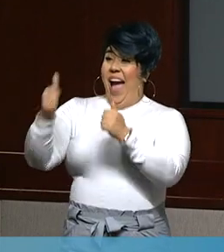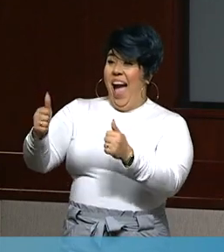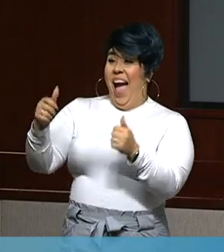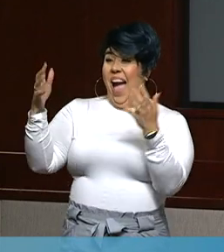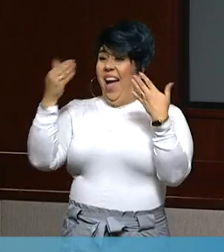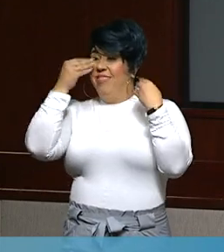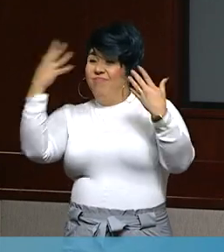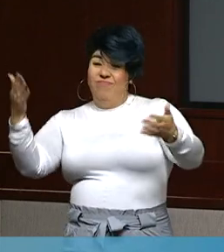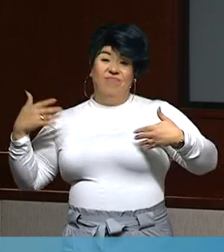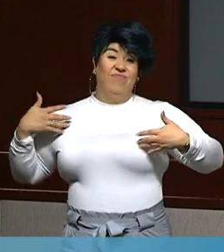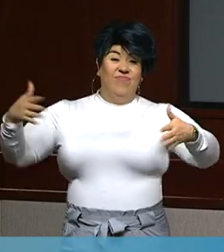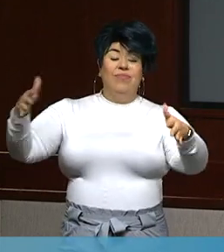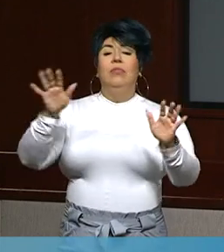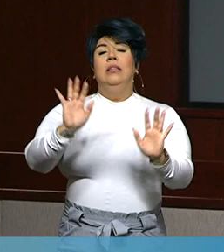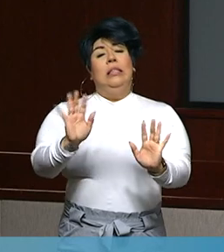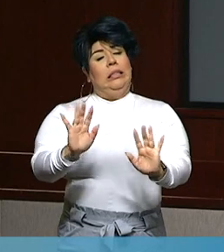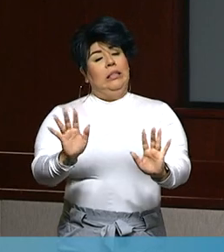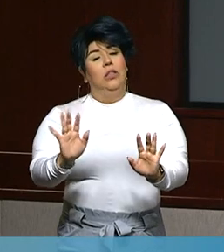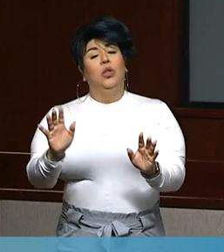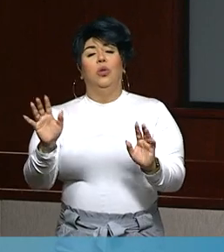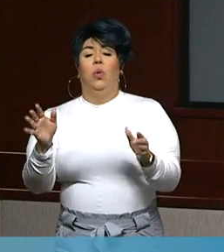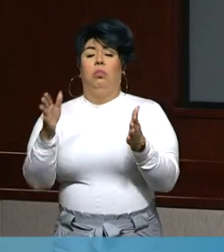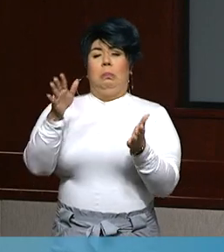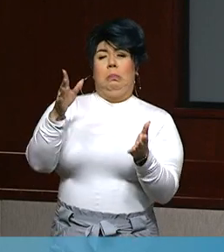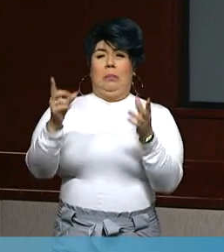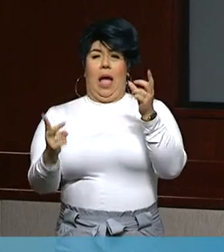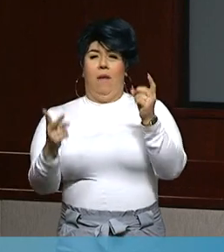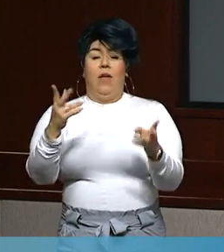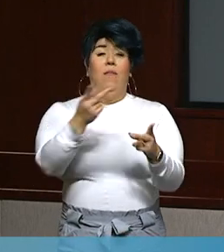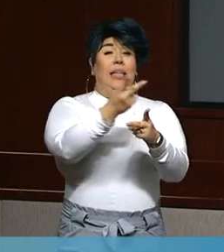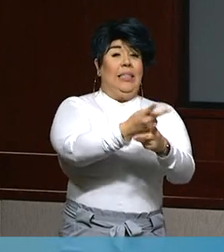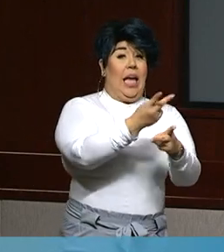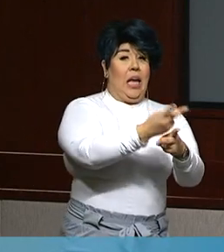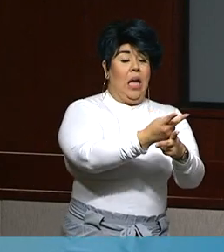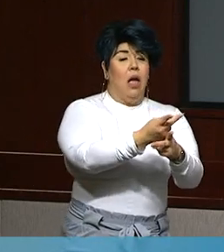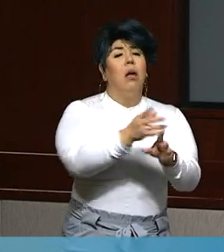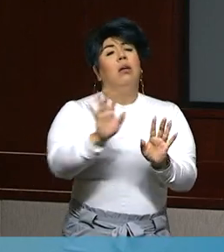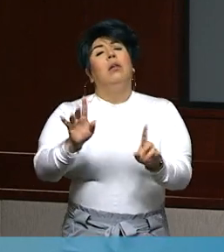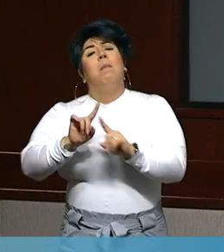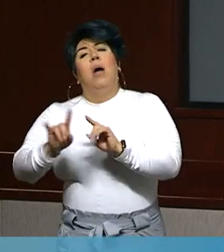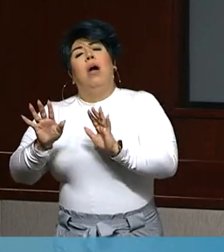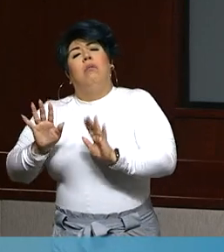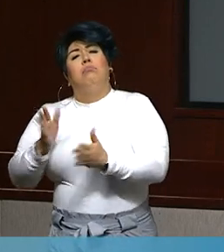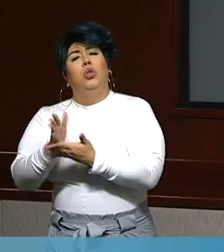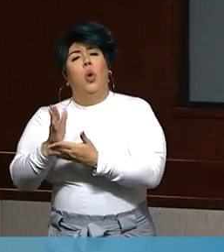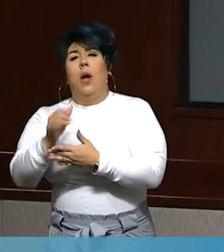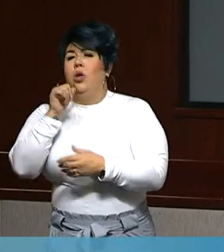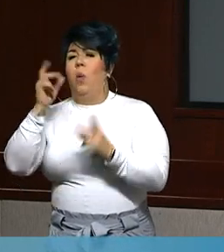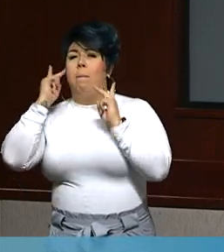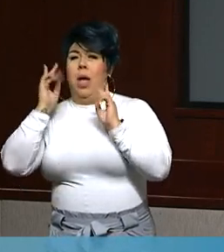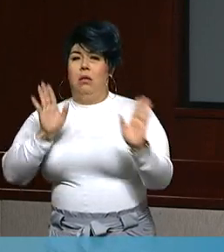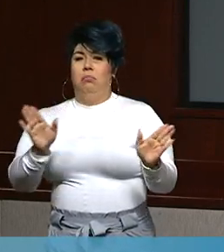mentality that we're all overrunning hospitals and there's nowhere for anybody to get care.